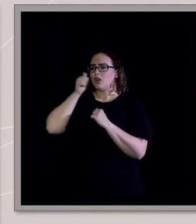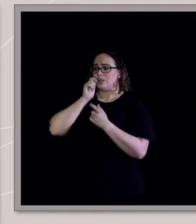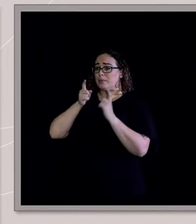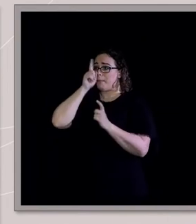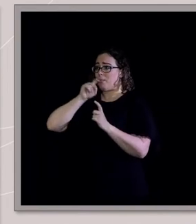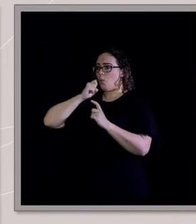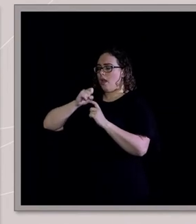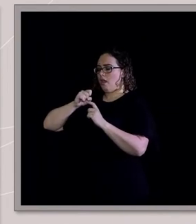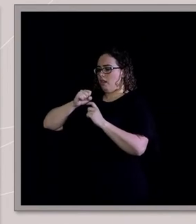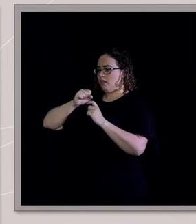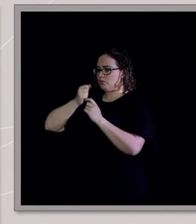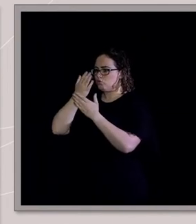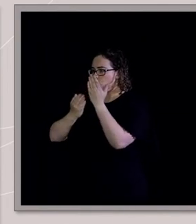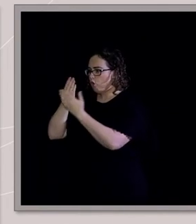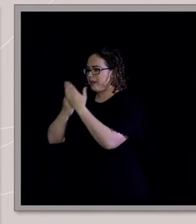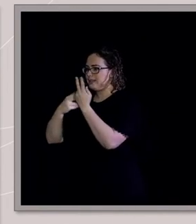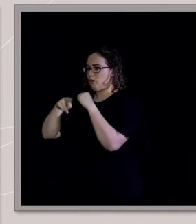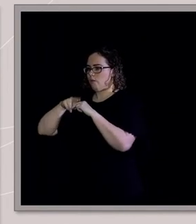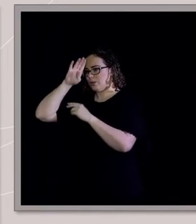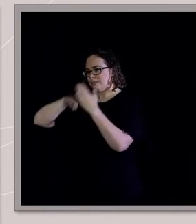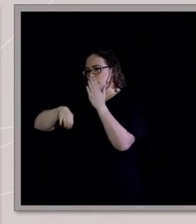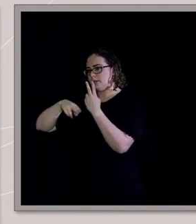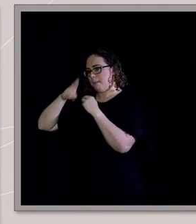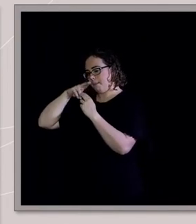and extrapolating them onto your own. But